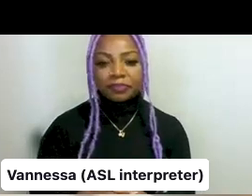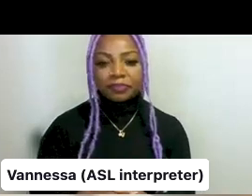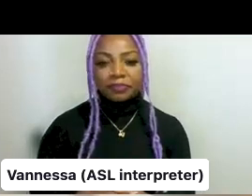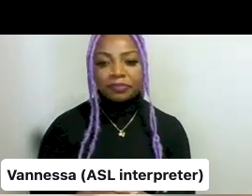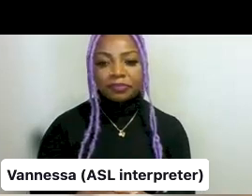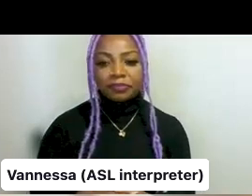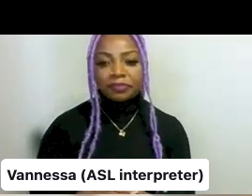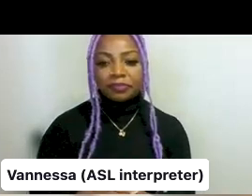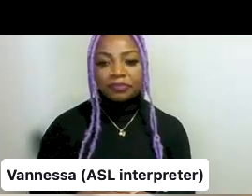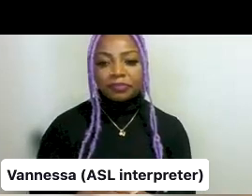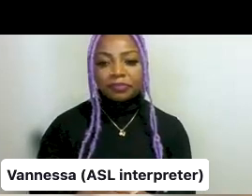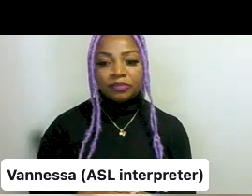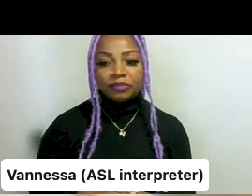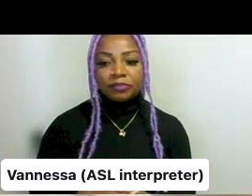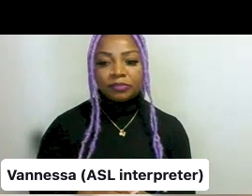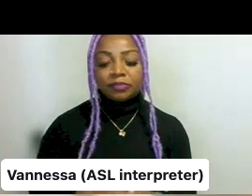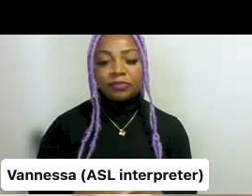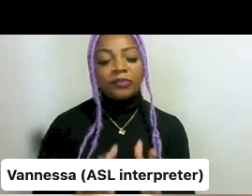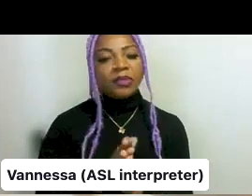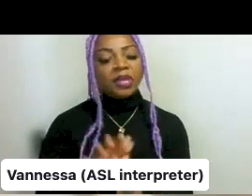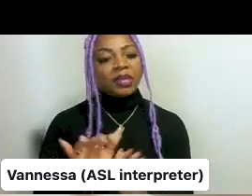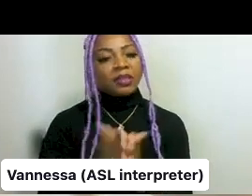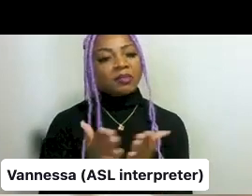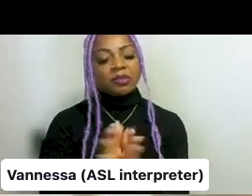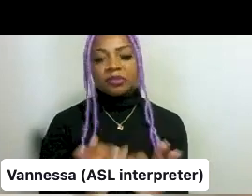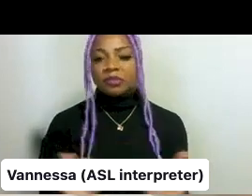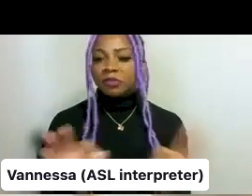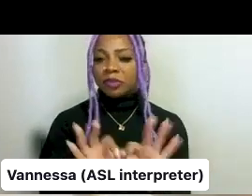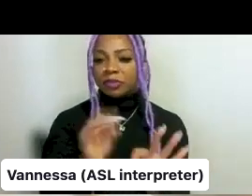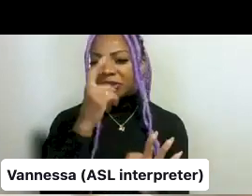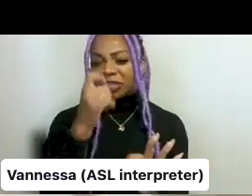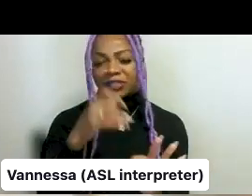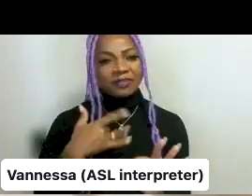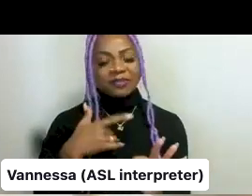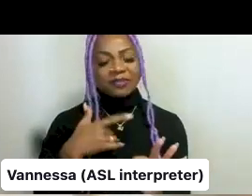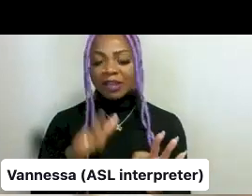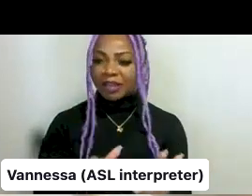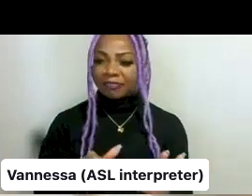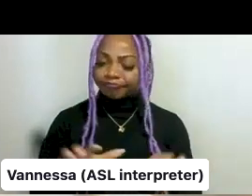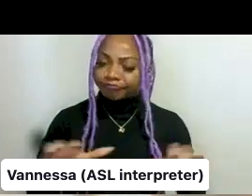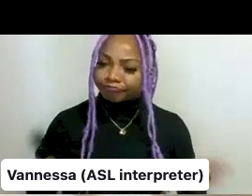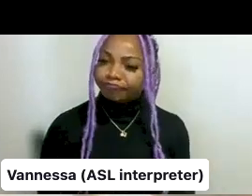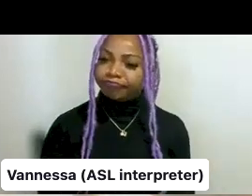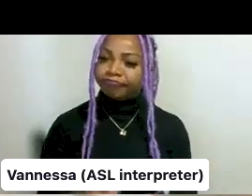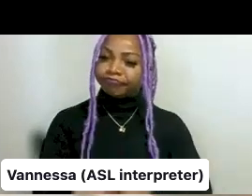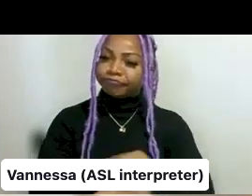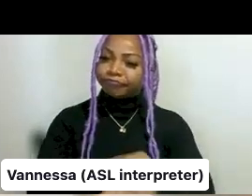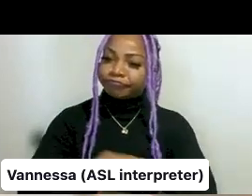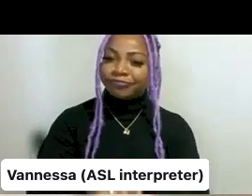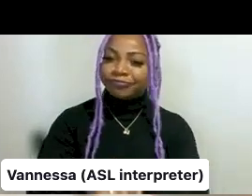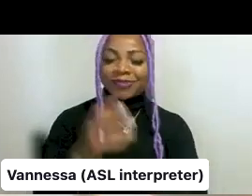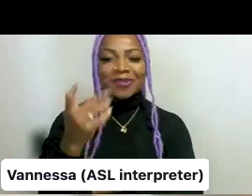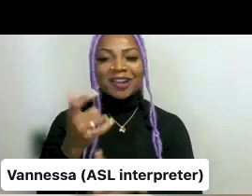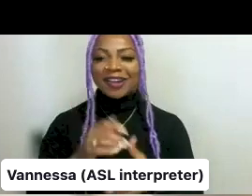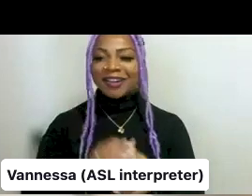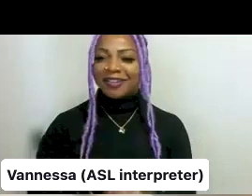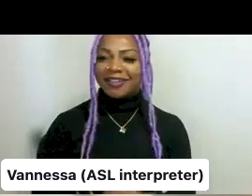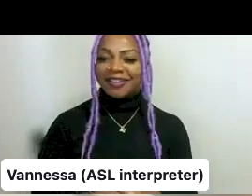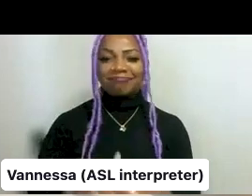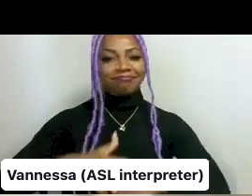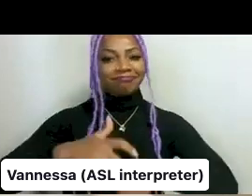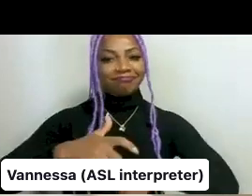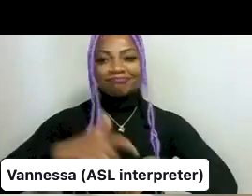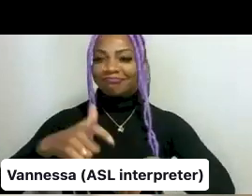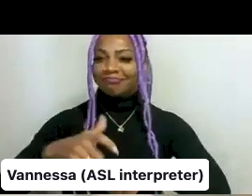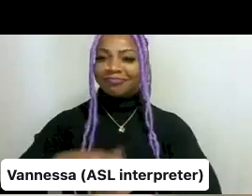Yeah, this book is really important for us because we felt like we needed to do something because we need to mark our 20 year anniversary. And we thought